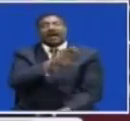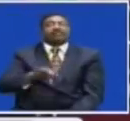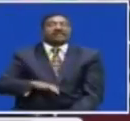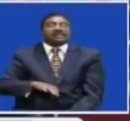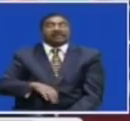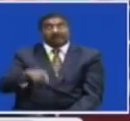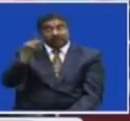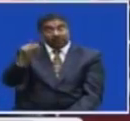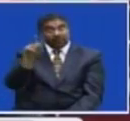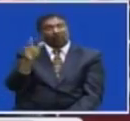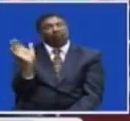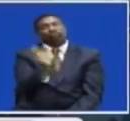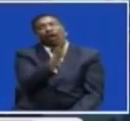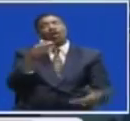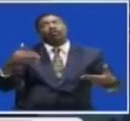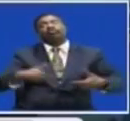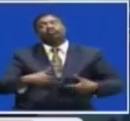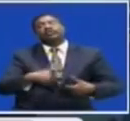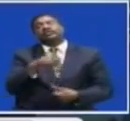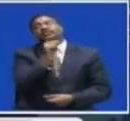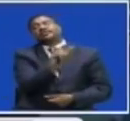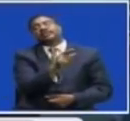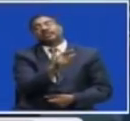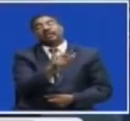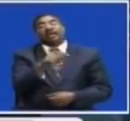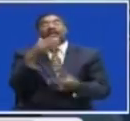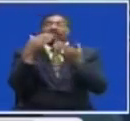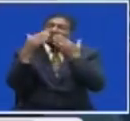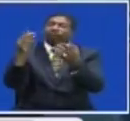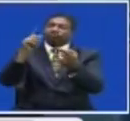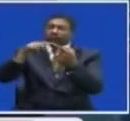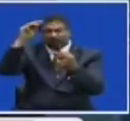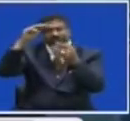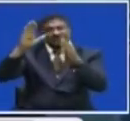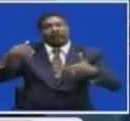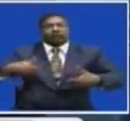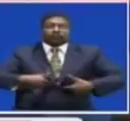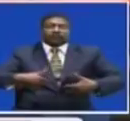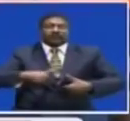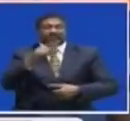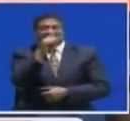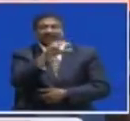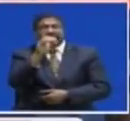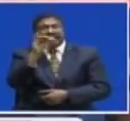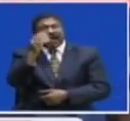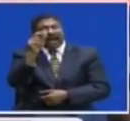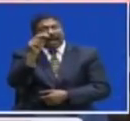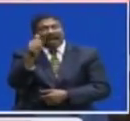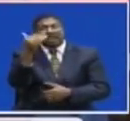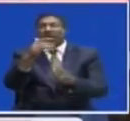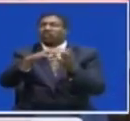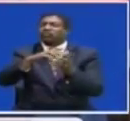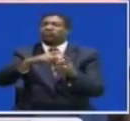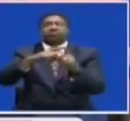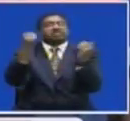And thanks to The youth development Fund Under the means Of youth and sports Dayenu Is growing We are really Expanding And planning